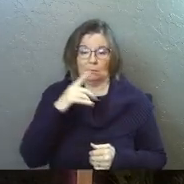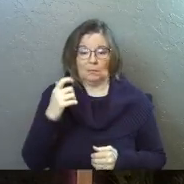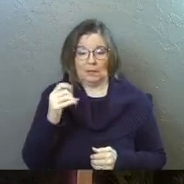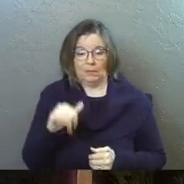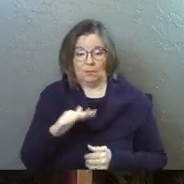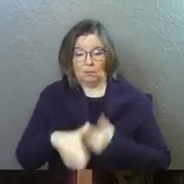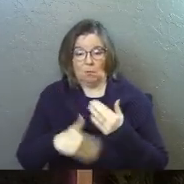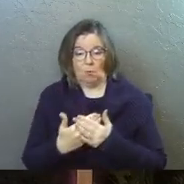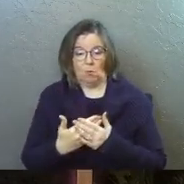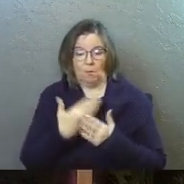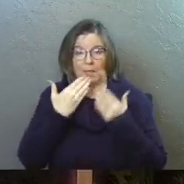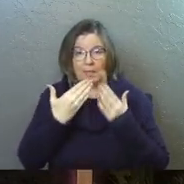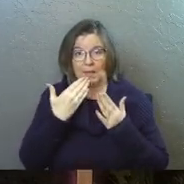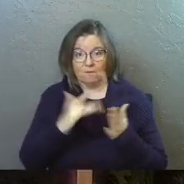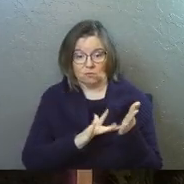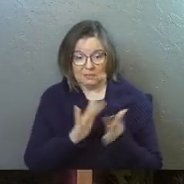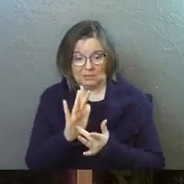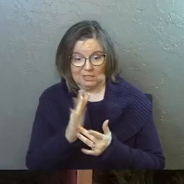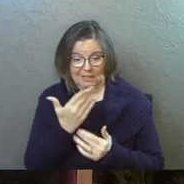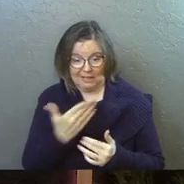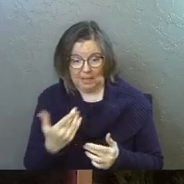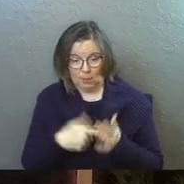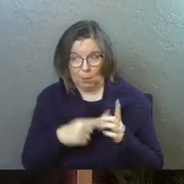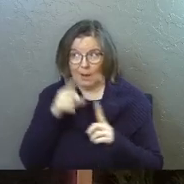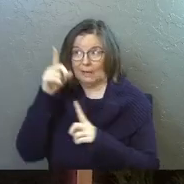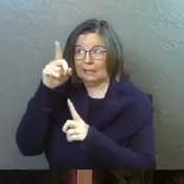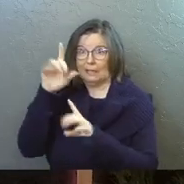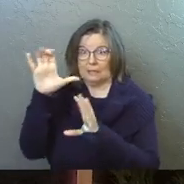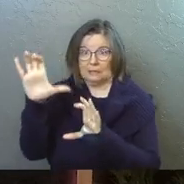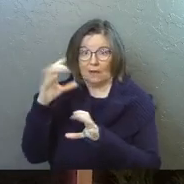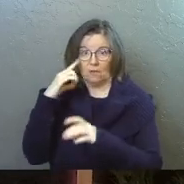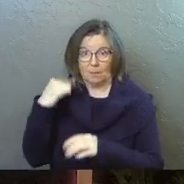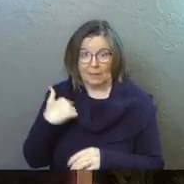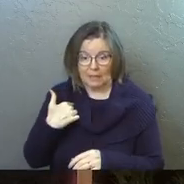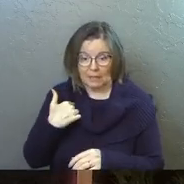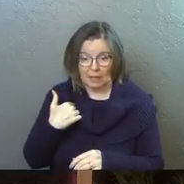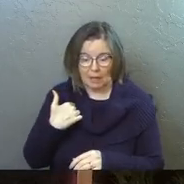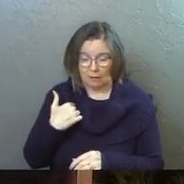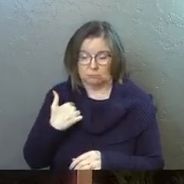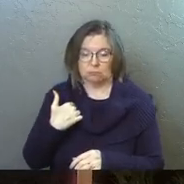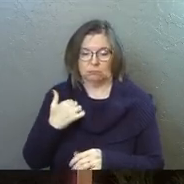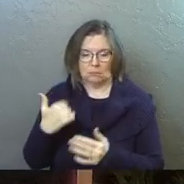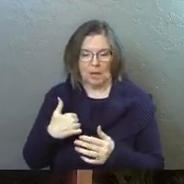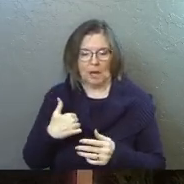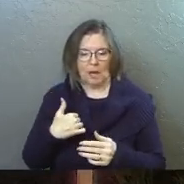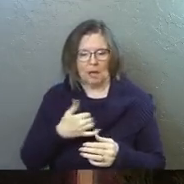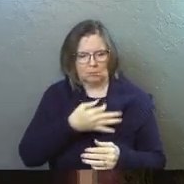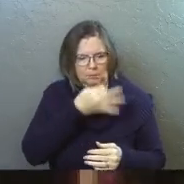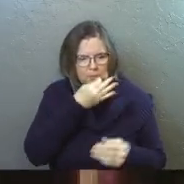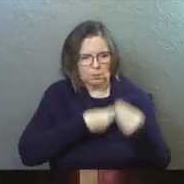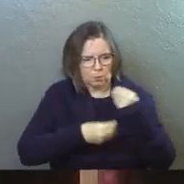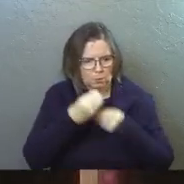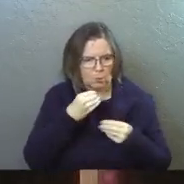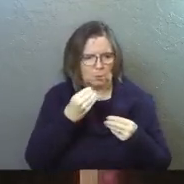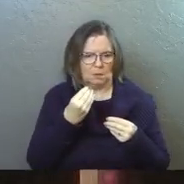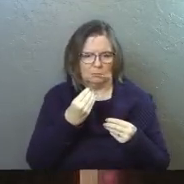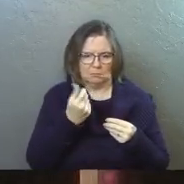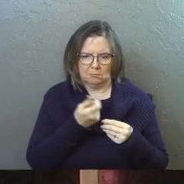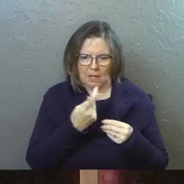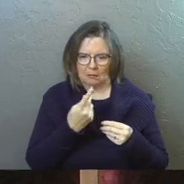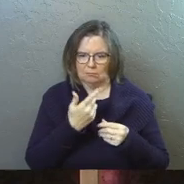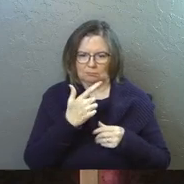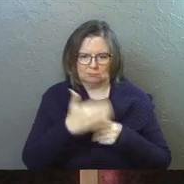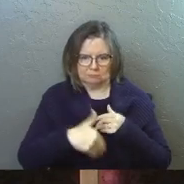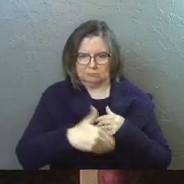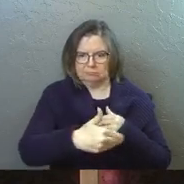you know, this whole being thankful for Jesus thing and what he's done for me. Like I I've taken communion a few hundred times, maybe